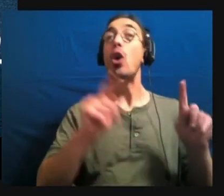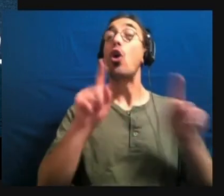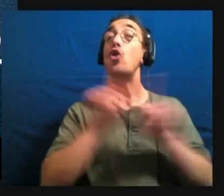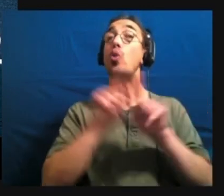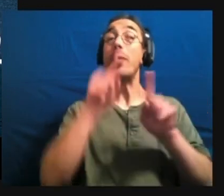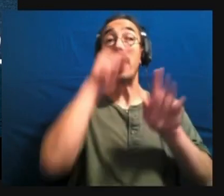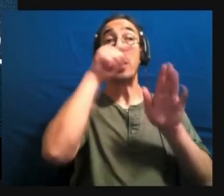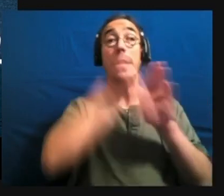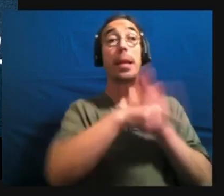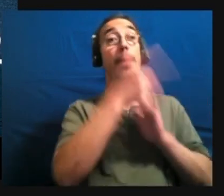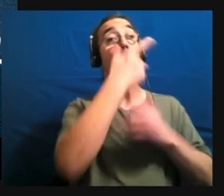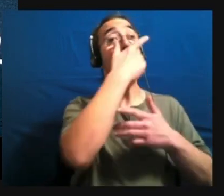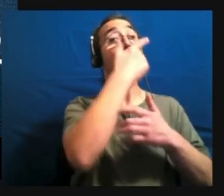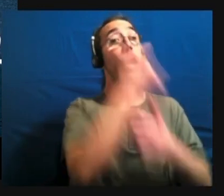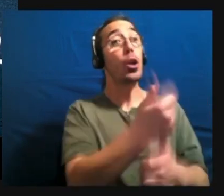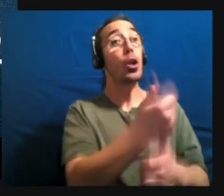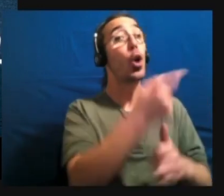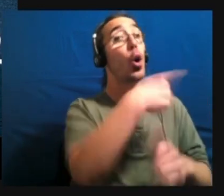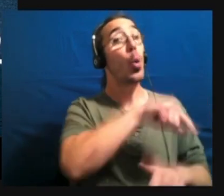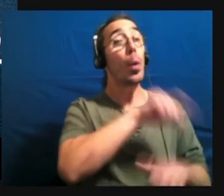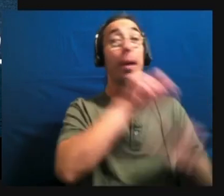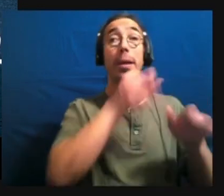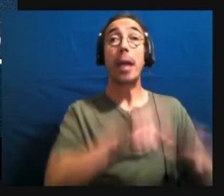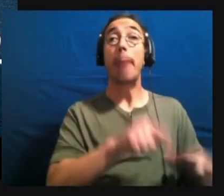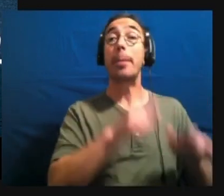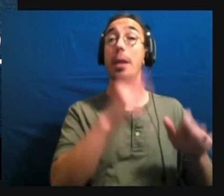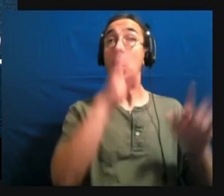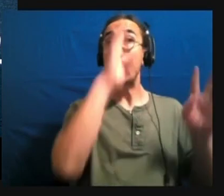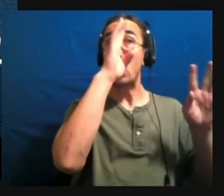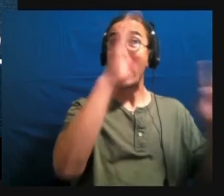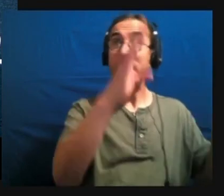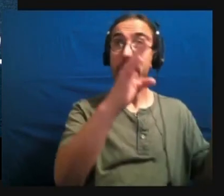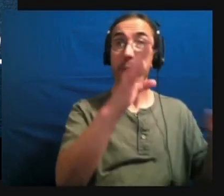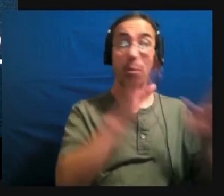innovative and creative and, um,